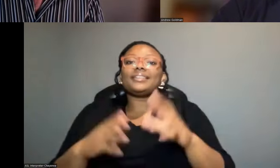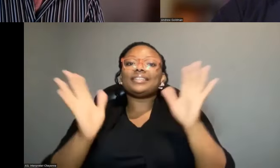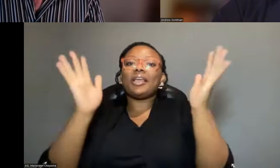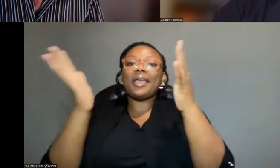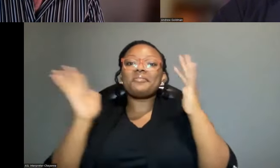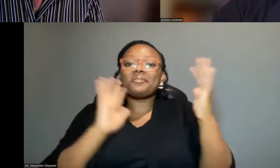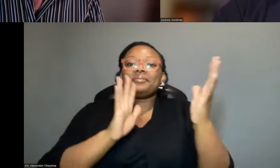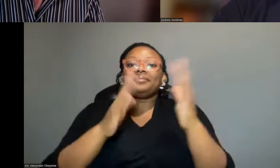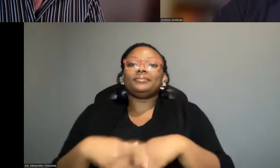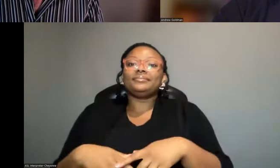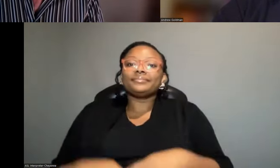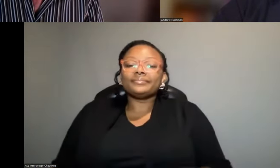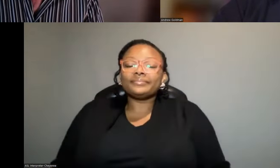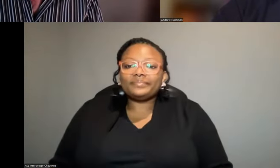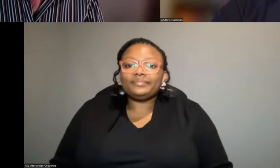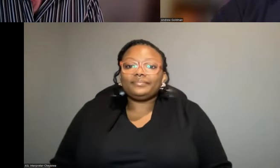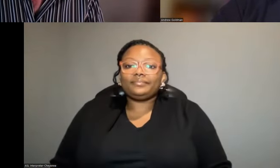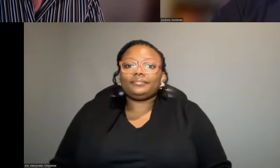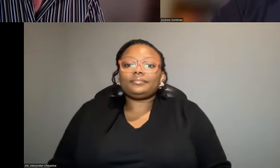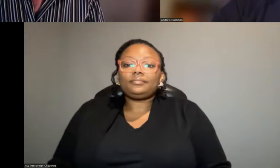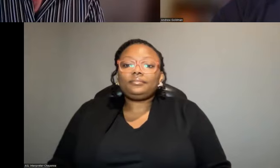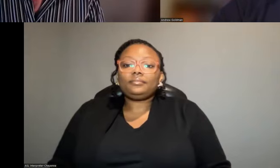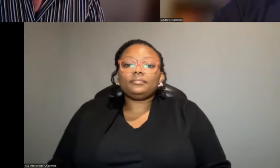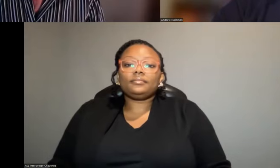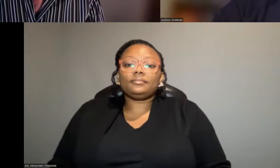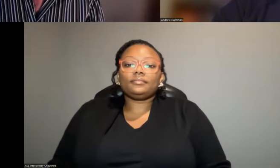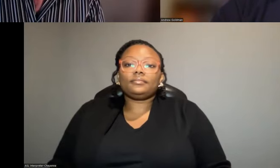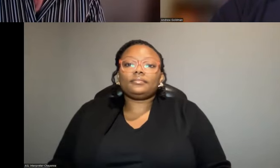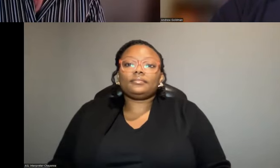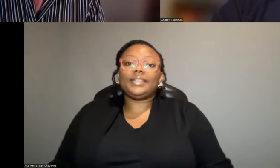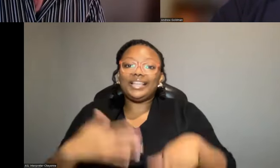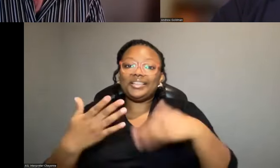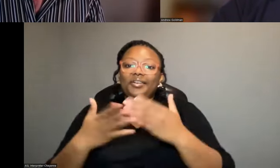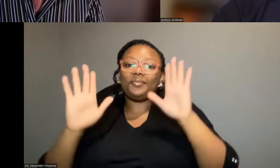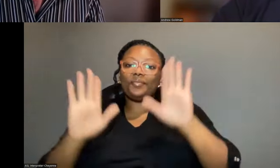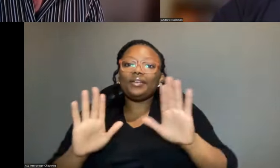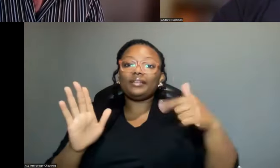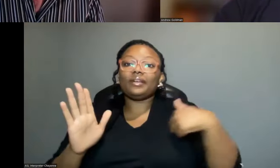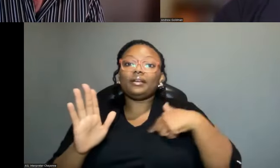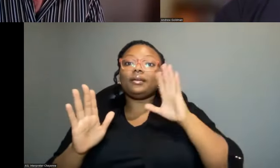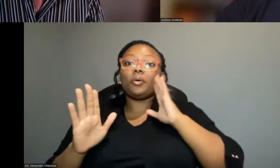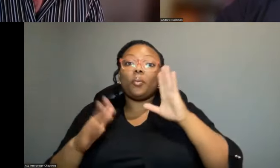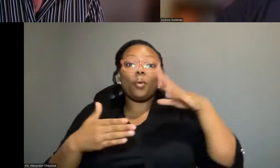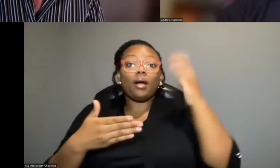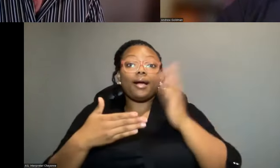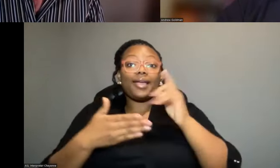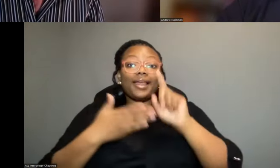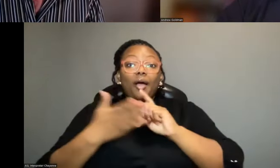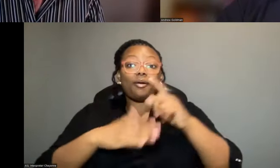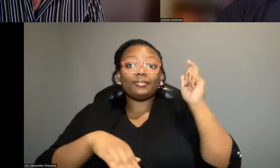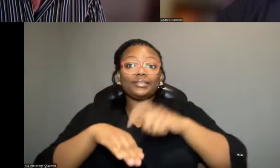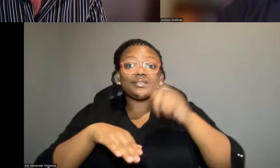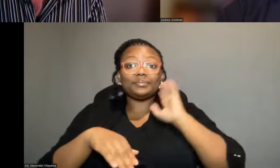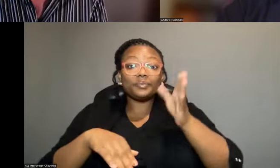clappings, reactions here. It's all wonderful. We're going to end our hour on time.